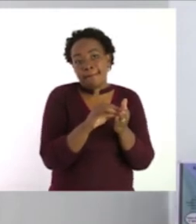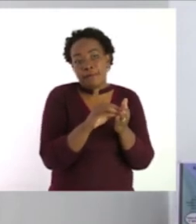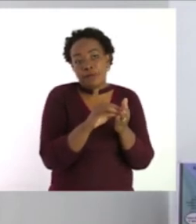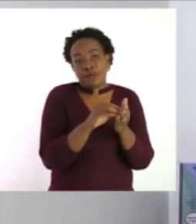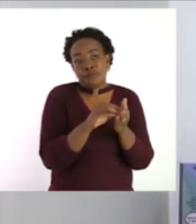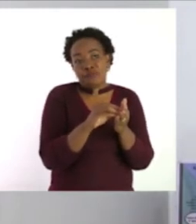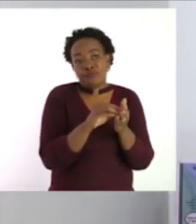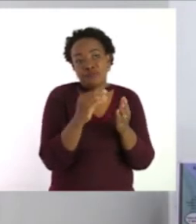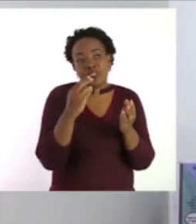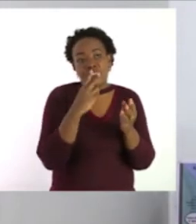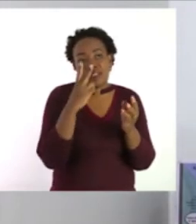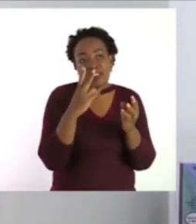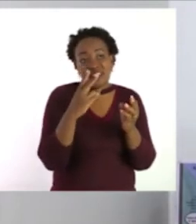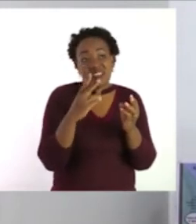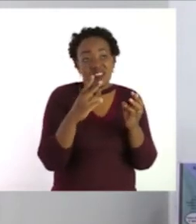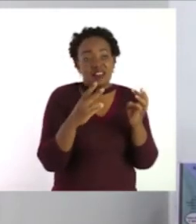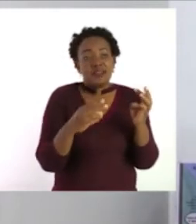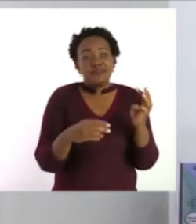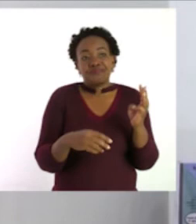Let's now check our questions.